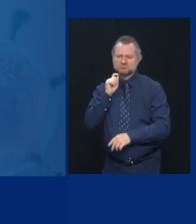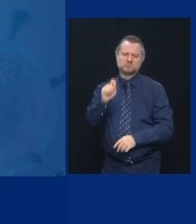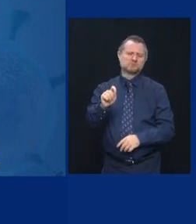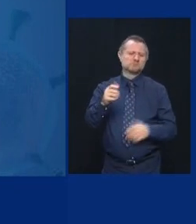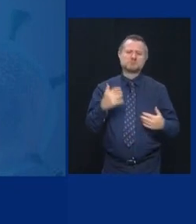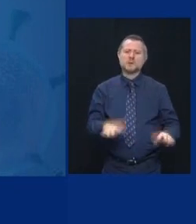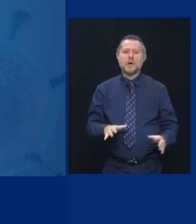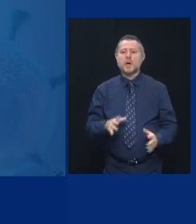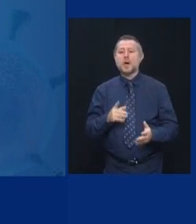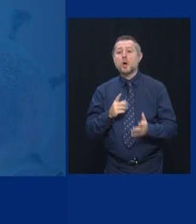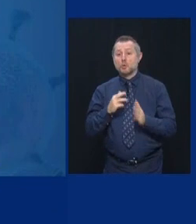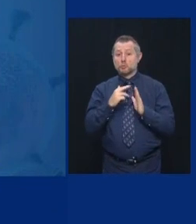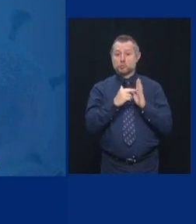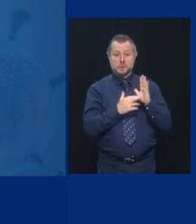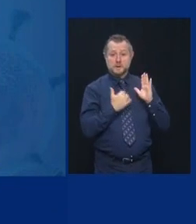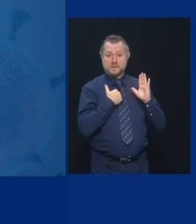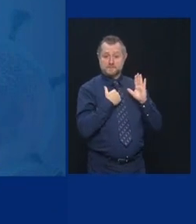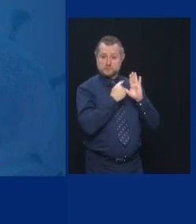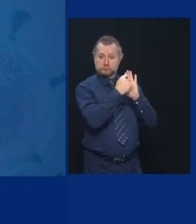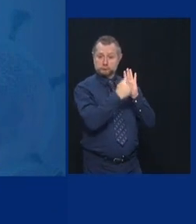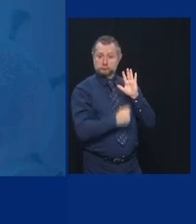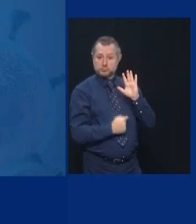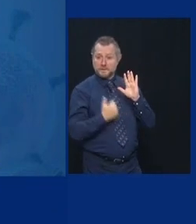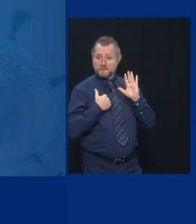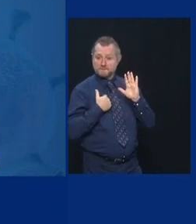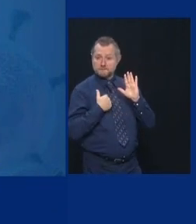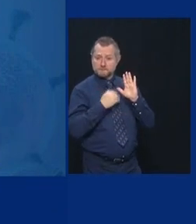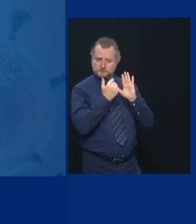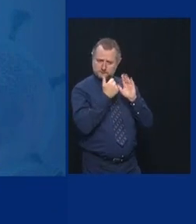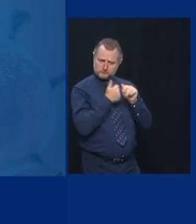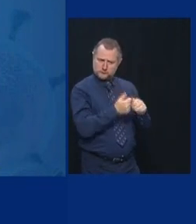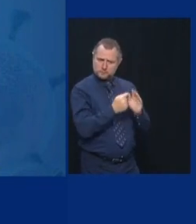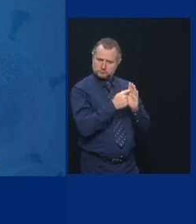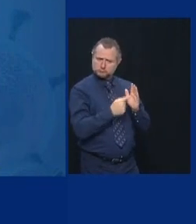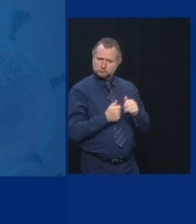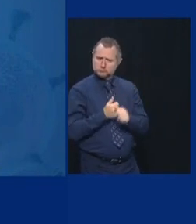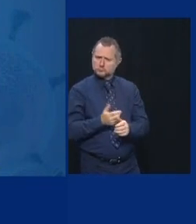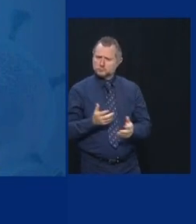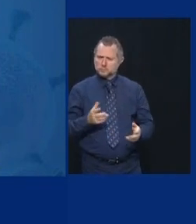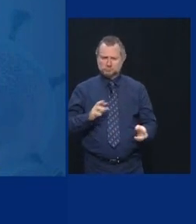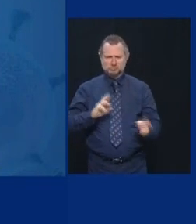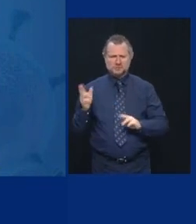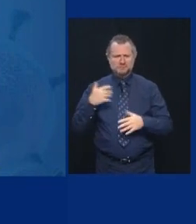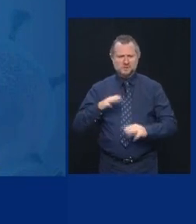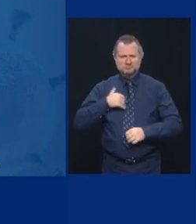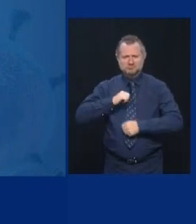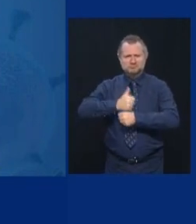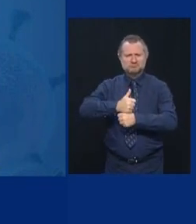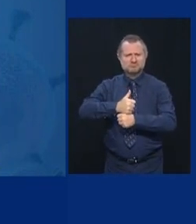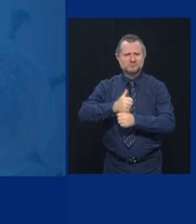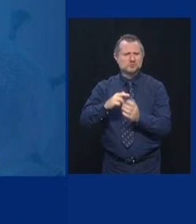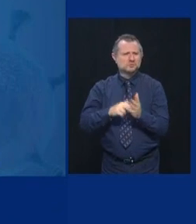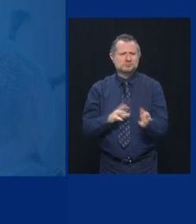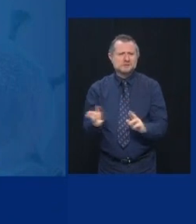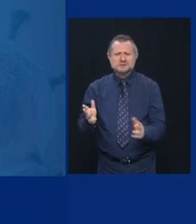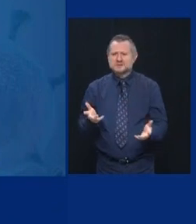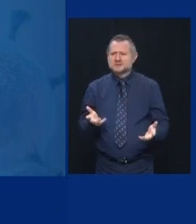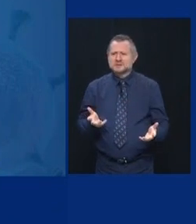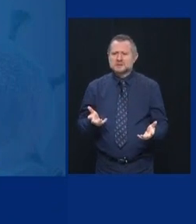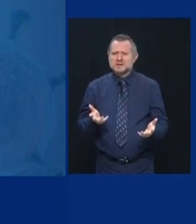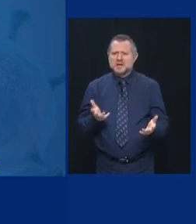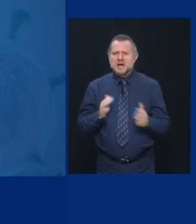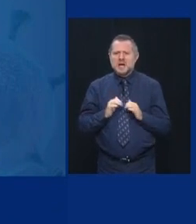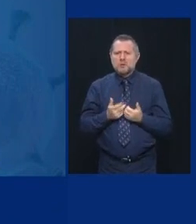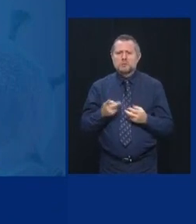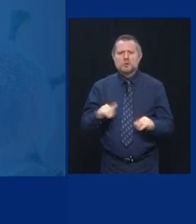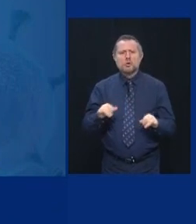rules for all these areas. We have rules for all these areas in place now. Well, then how is it increasing?